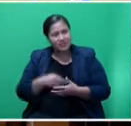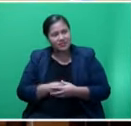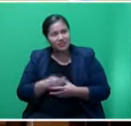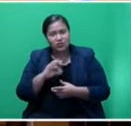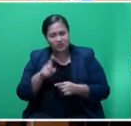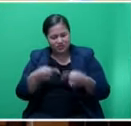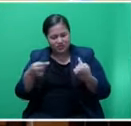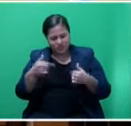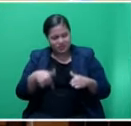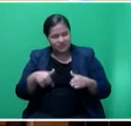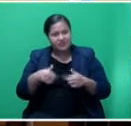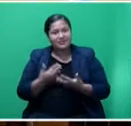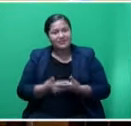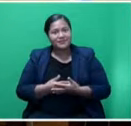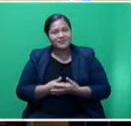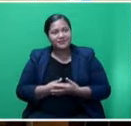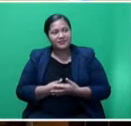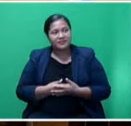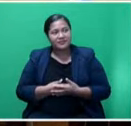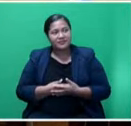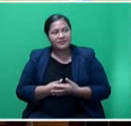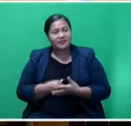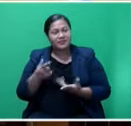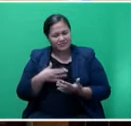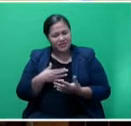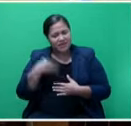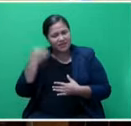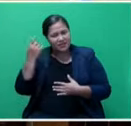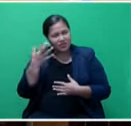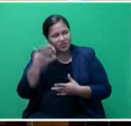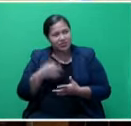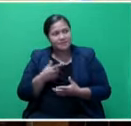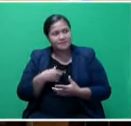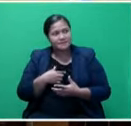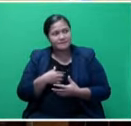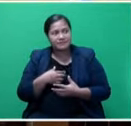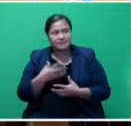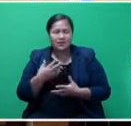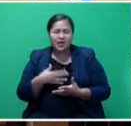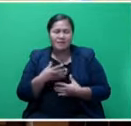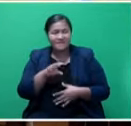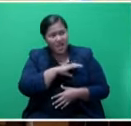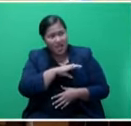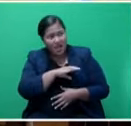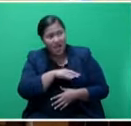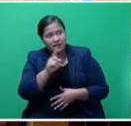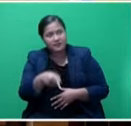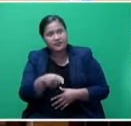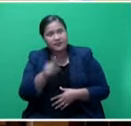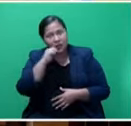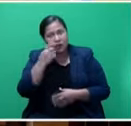go, but this is a concern in relation to this. My feeling is that, my fear is that this will shift